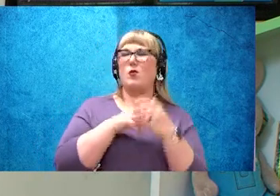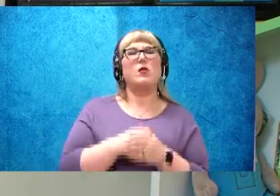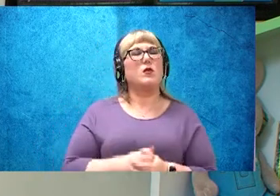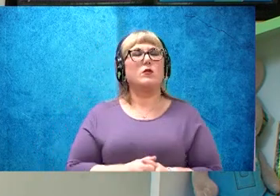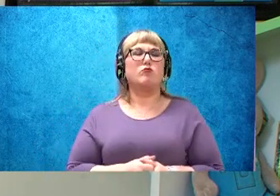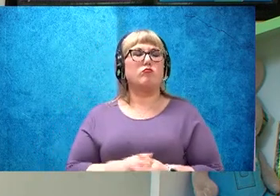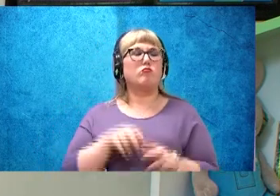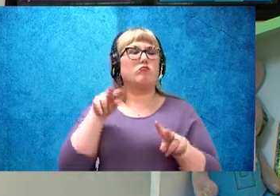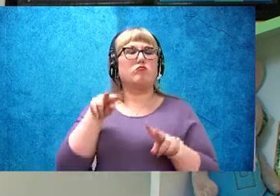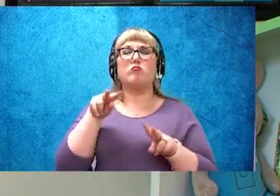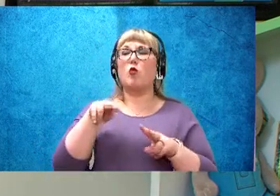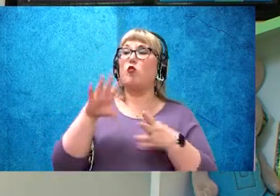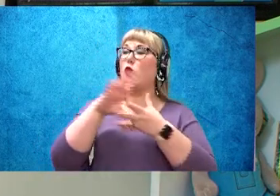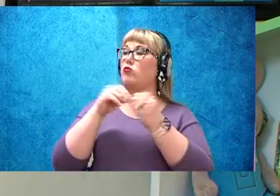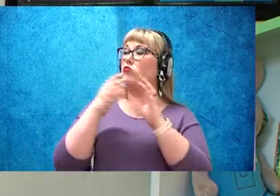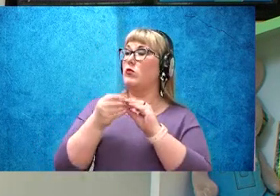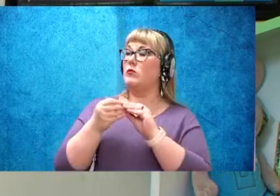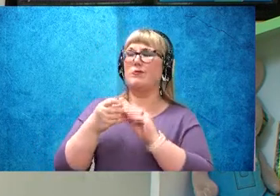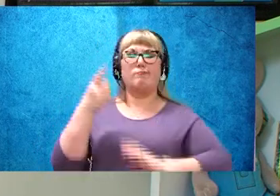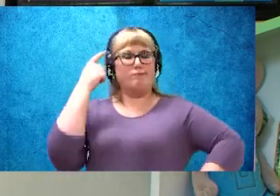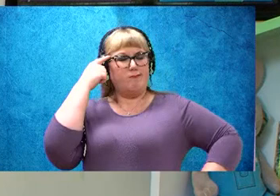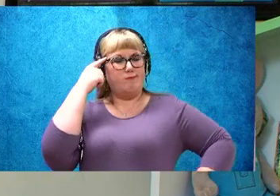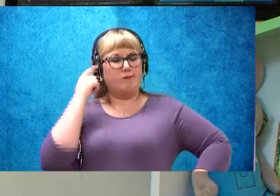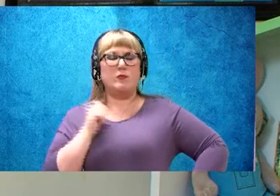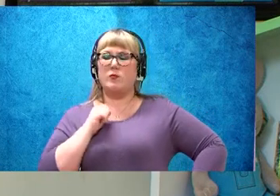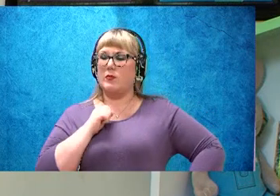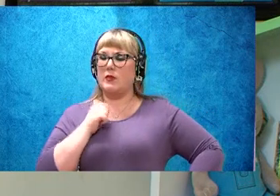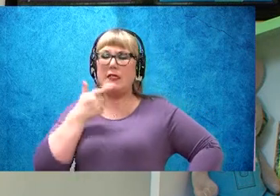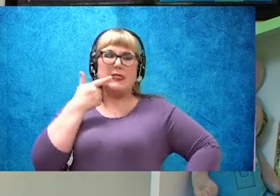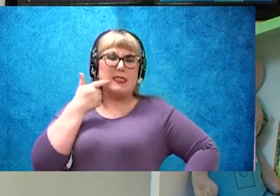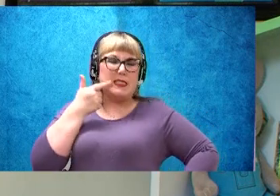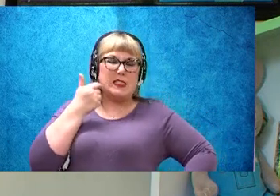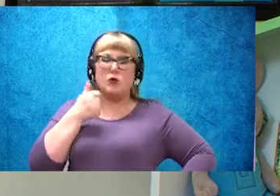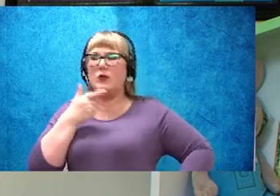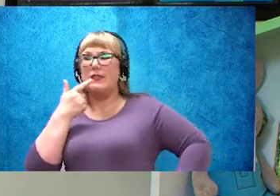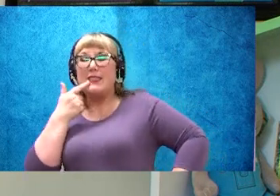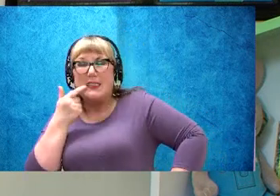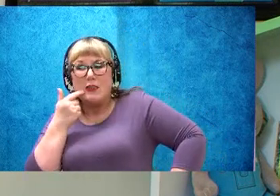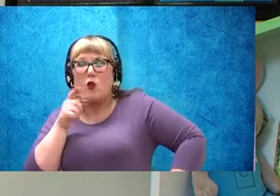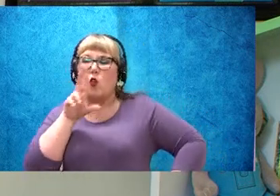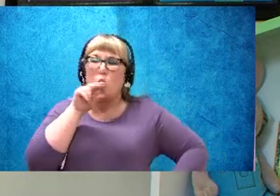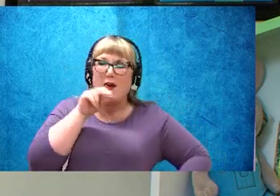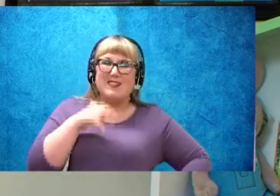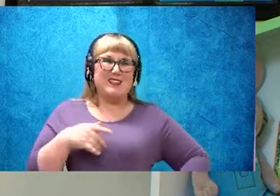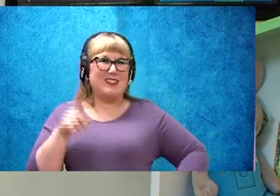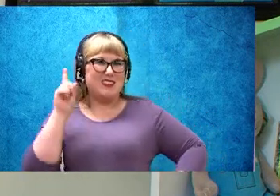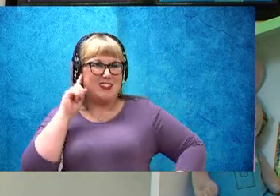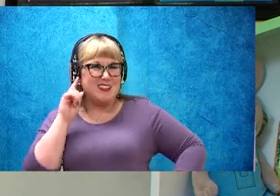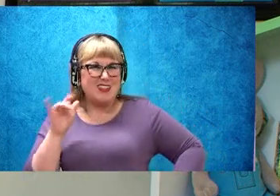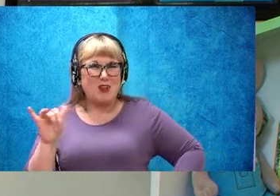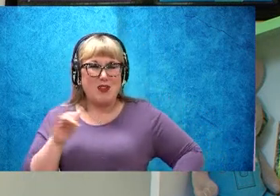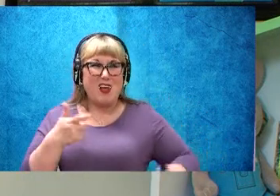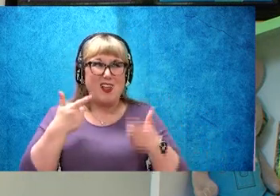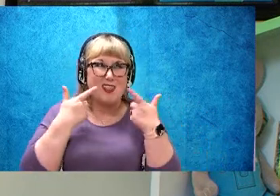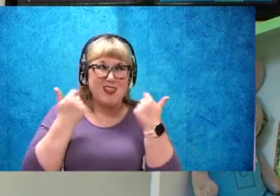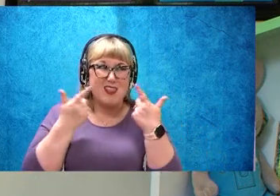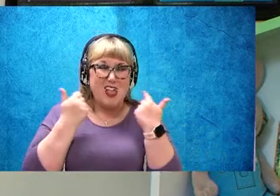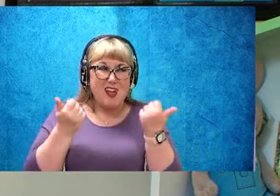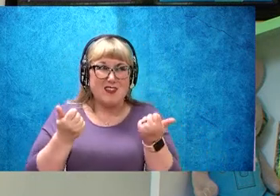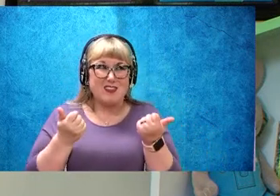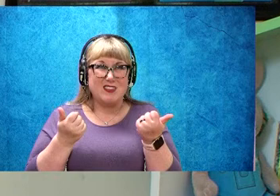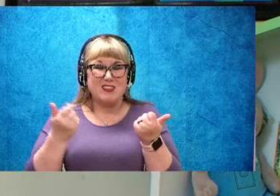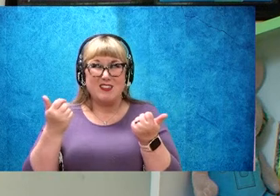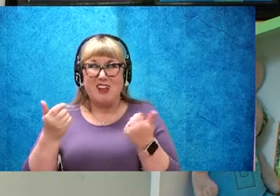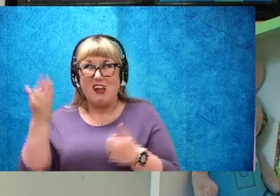so when I look at this text, I have a question, Giggle Giggle Quack, that sounds like laughter, and I know that a